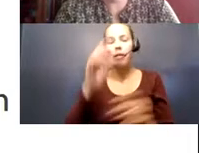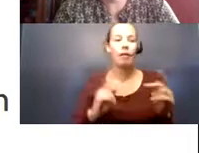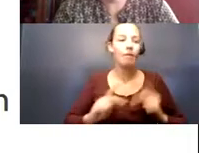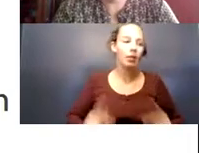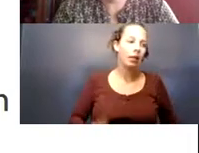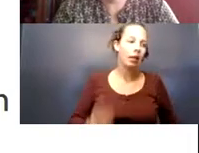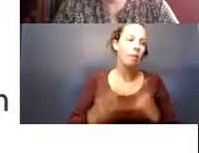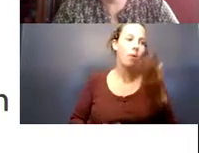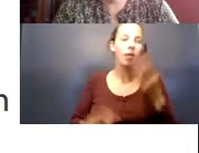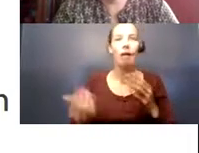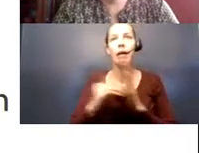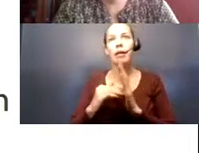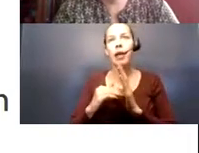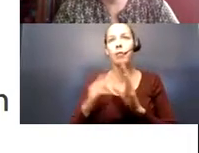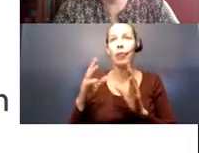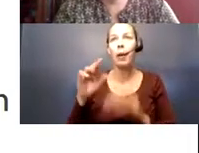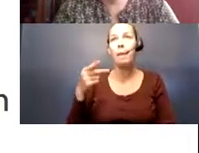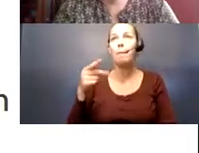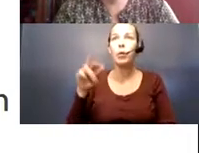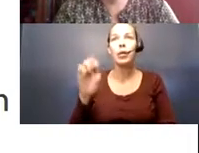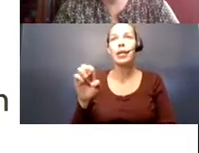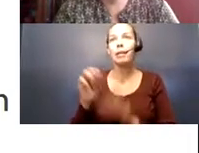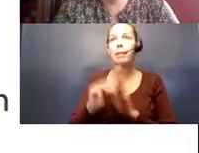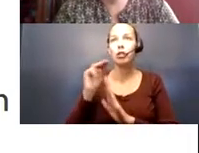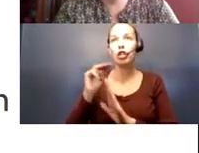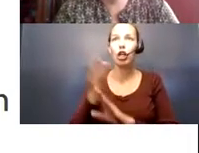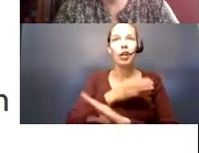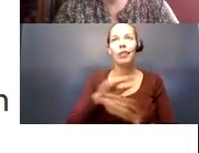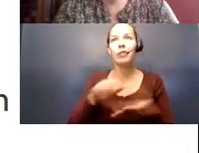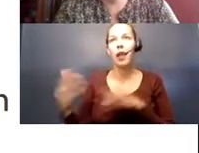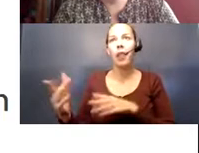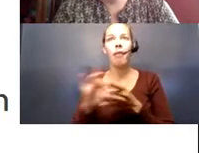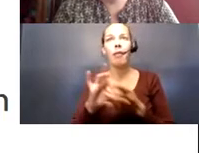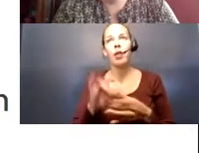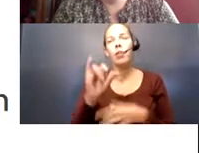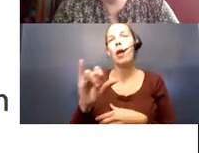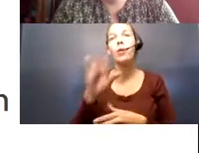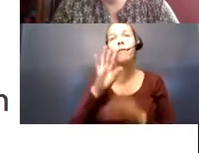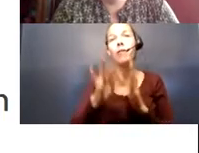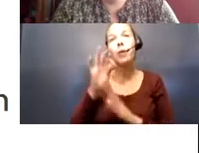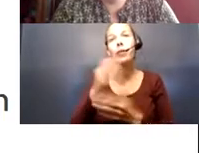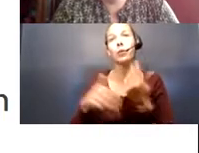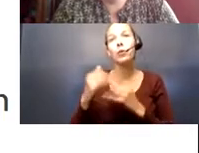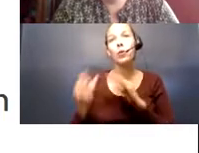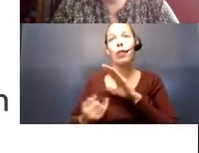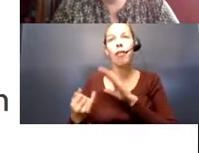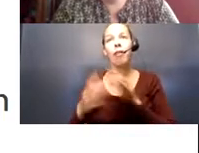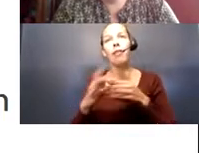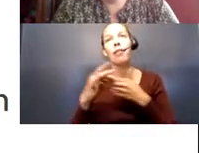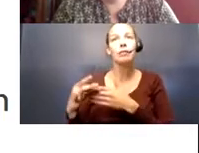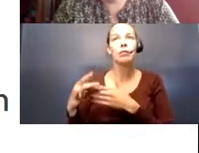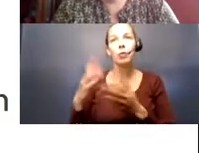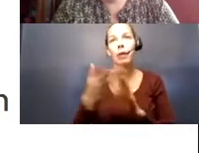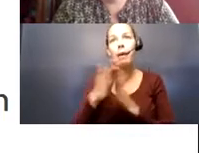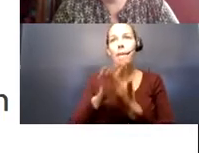And then again, with premature death, know, that being linked to that. And what we also find is that with social isolation, it leads to loneliness,